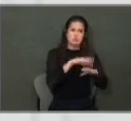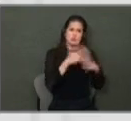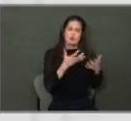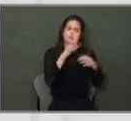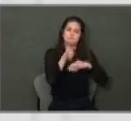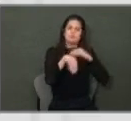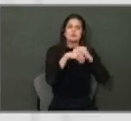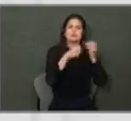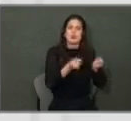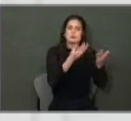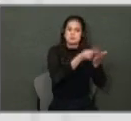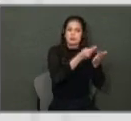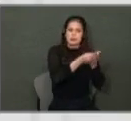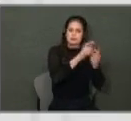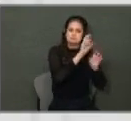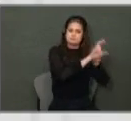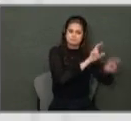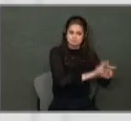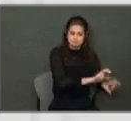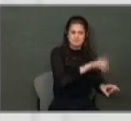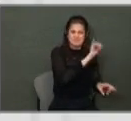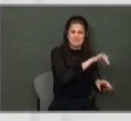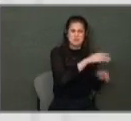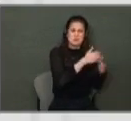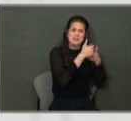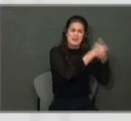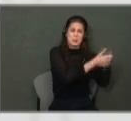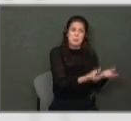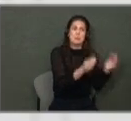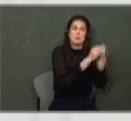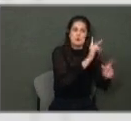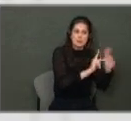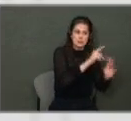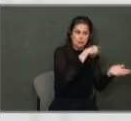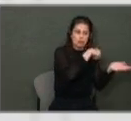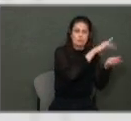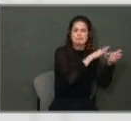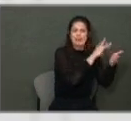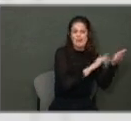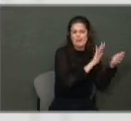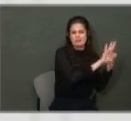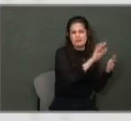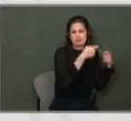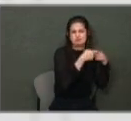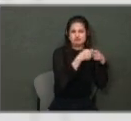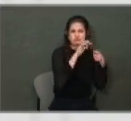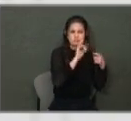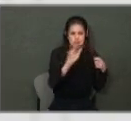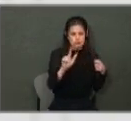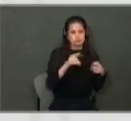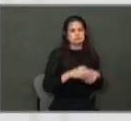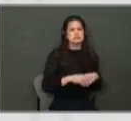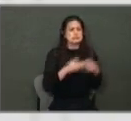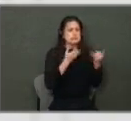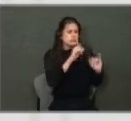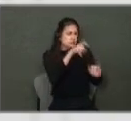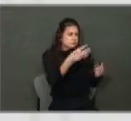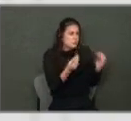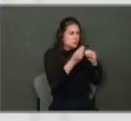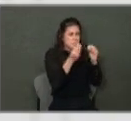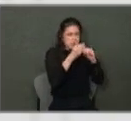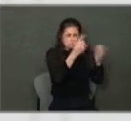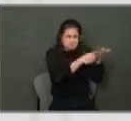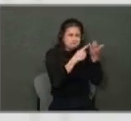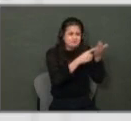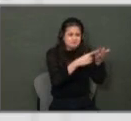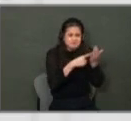that fund to help those that need more help in paying off their utility bill. A lot more conversation that the council will have